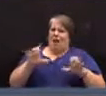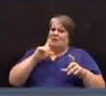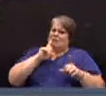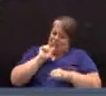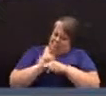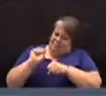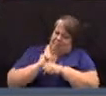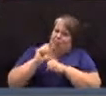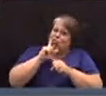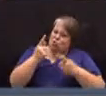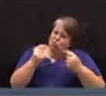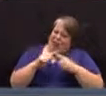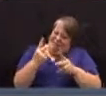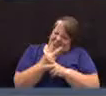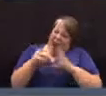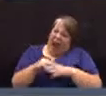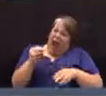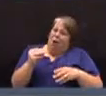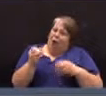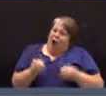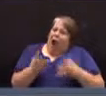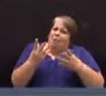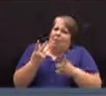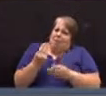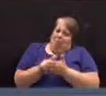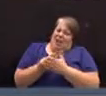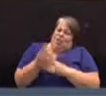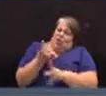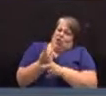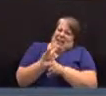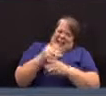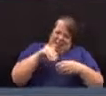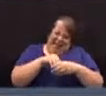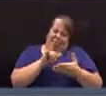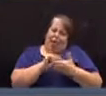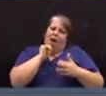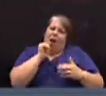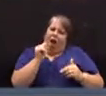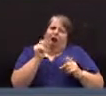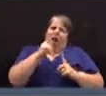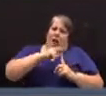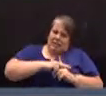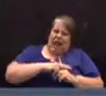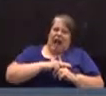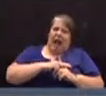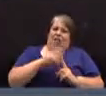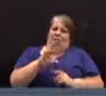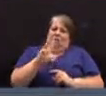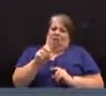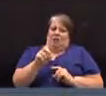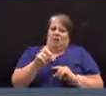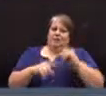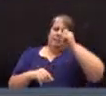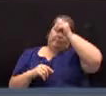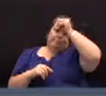diligence to trying to figure out how much money we should keep in that fund. Further discussion? ma'am.